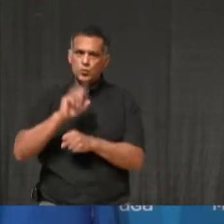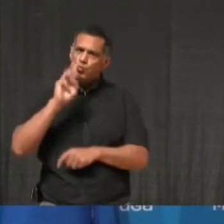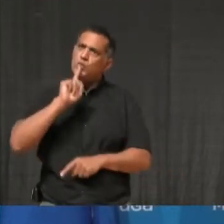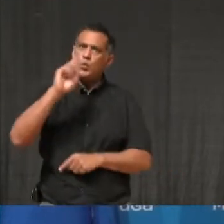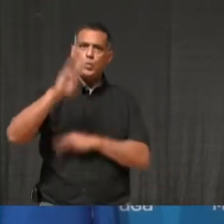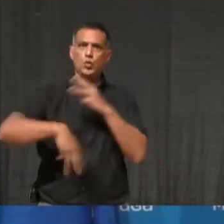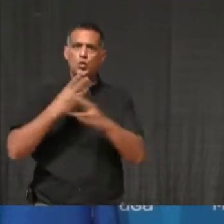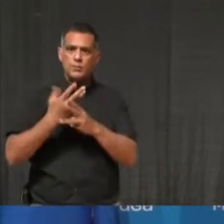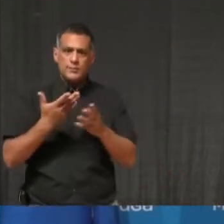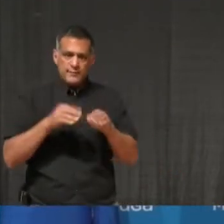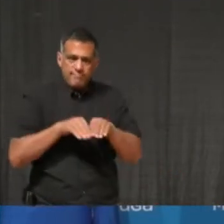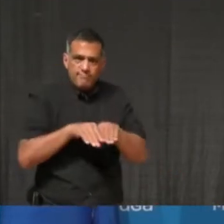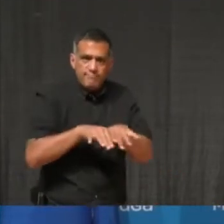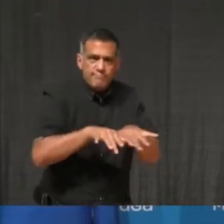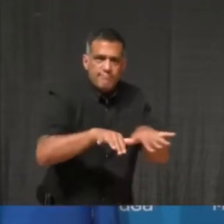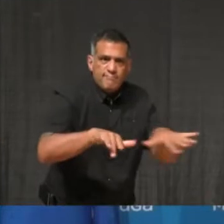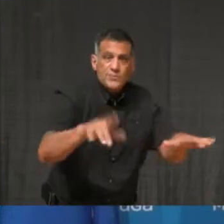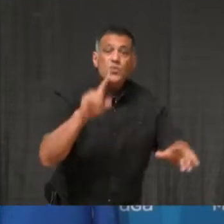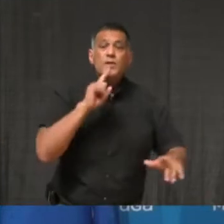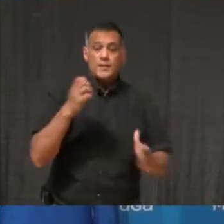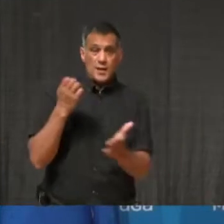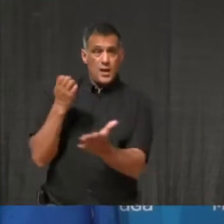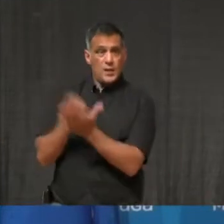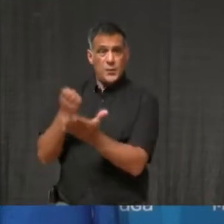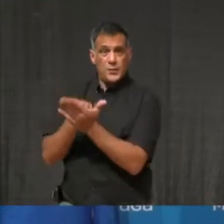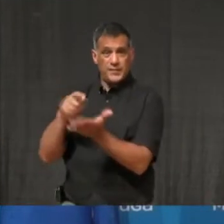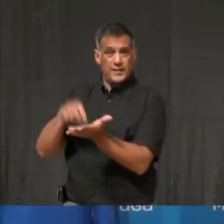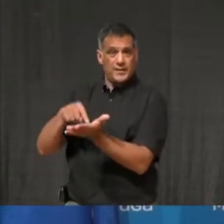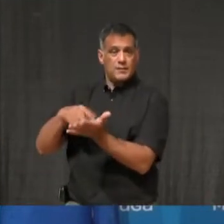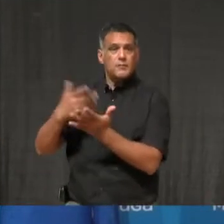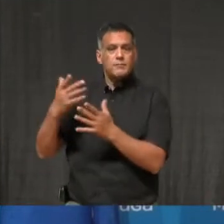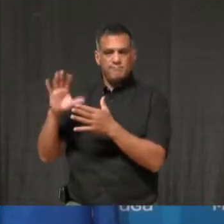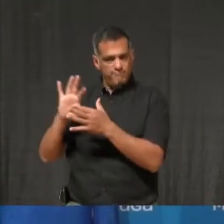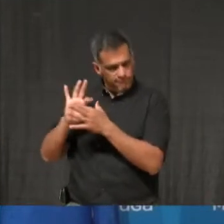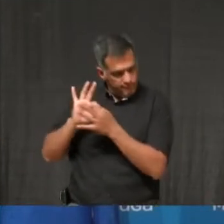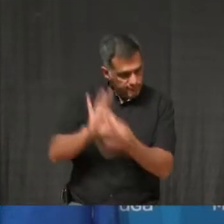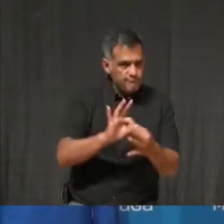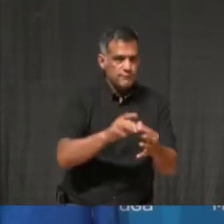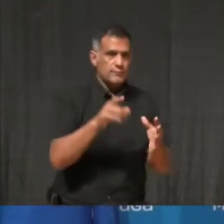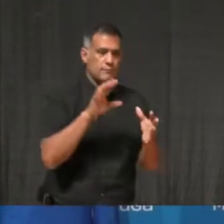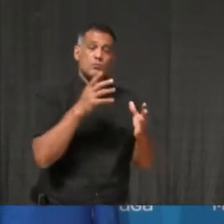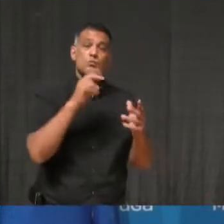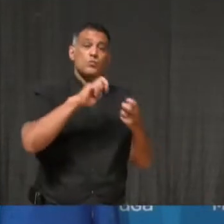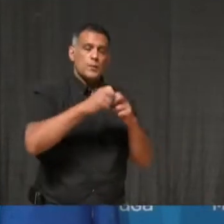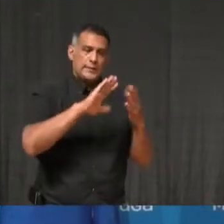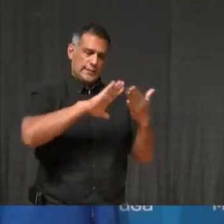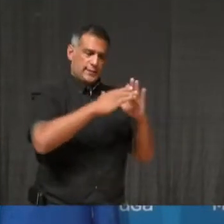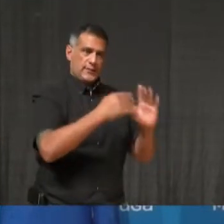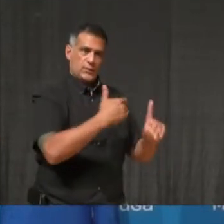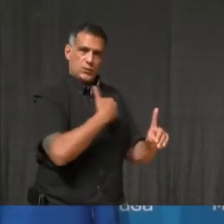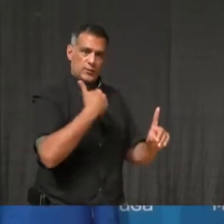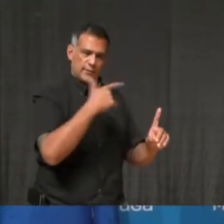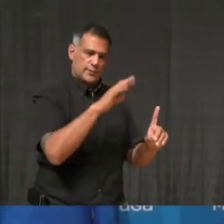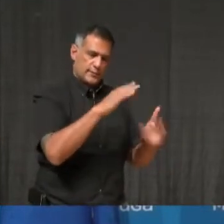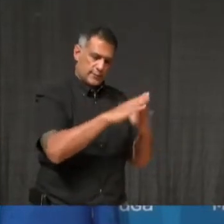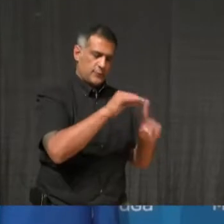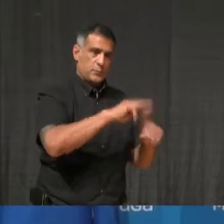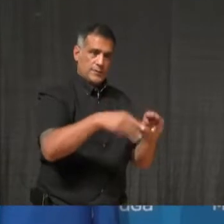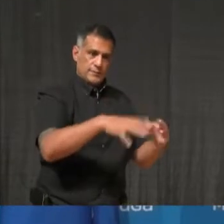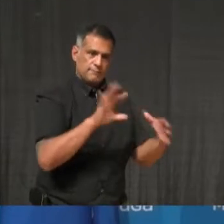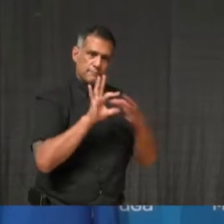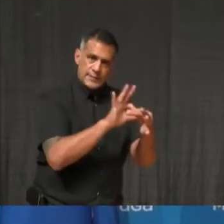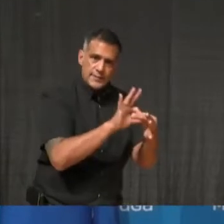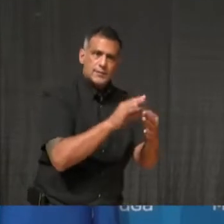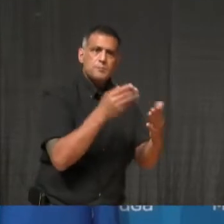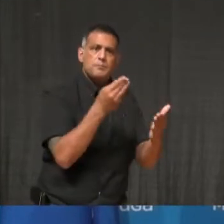health is inextricably tied to the health of our city and of our people. While public health must